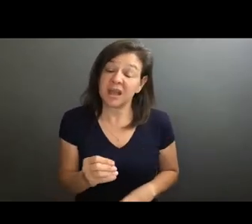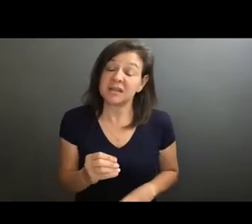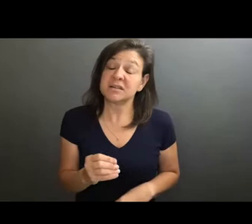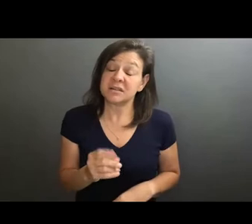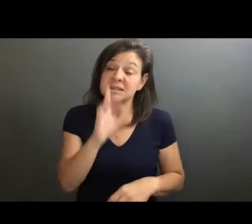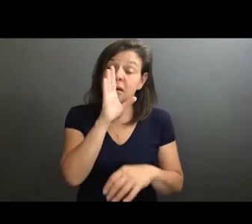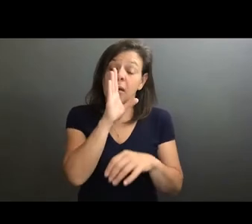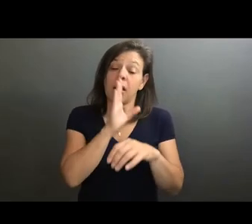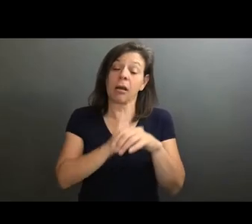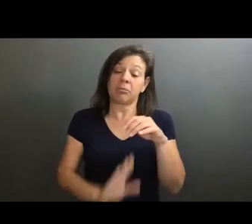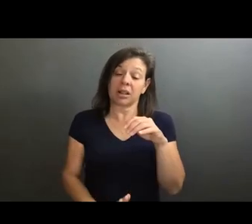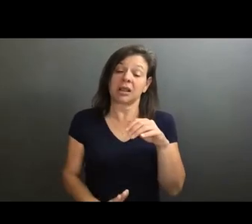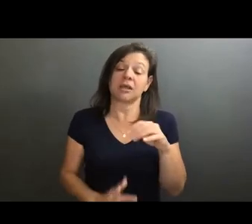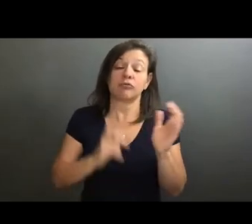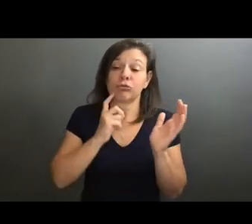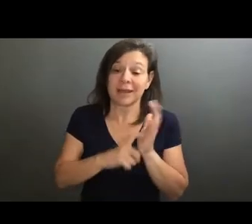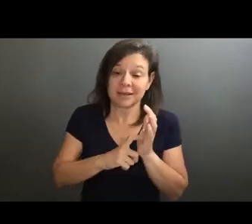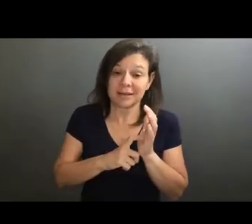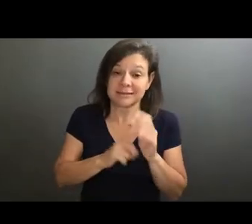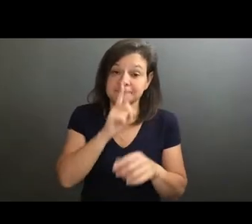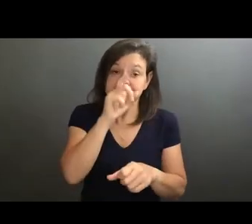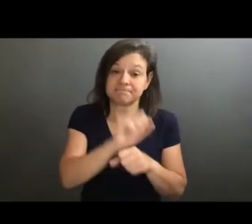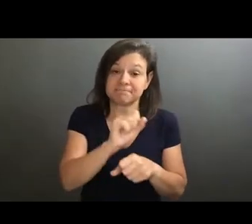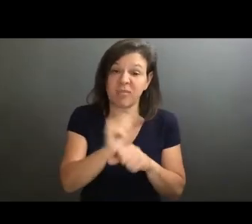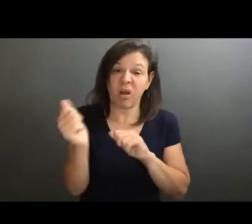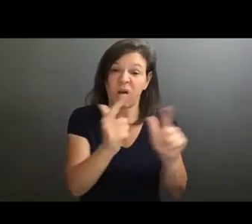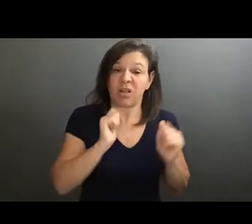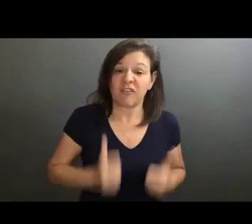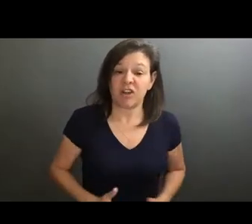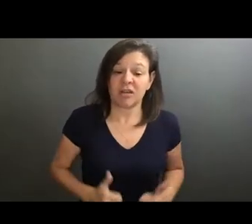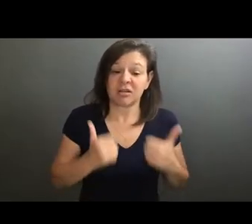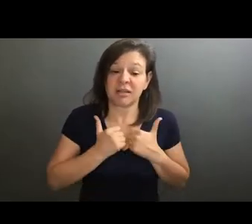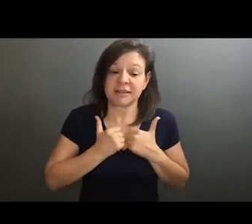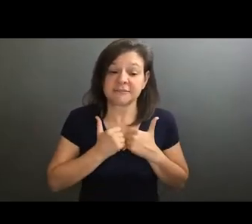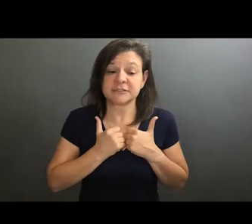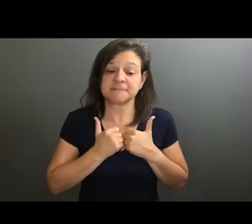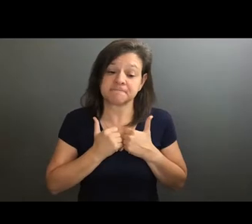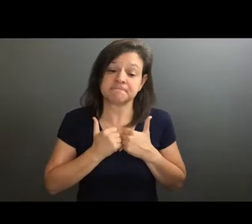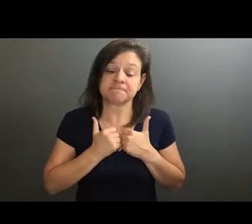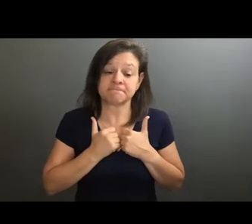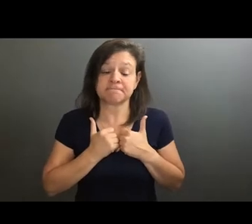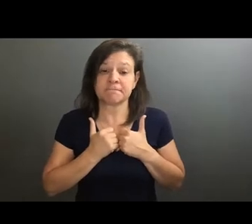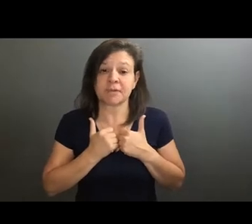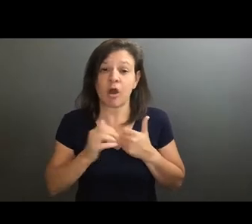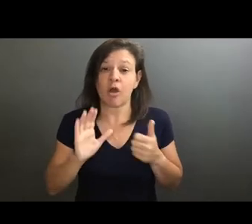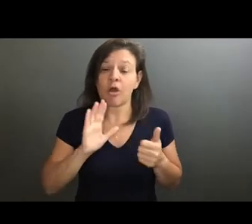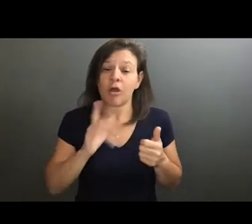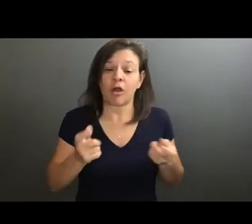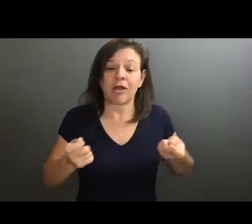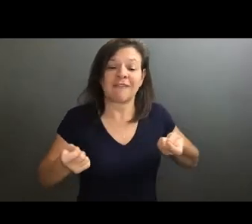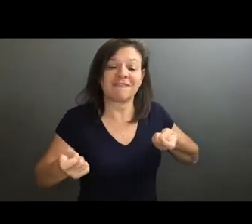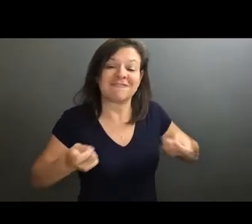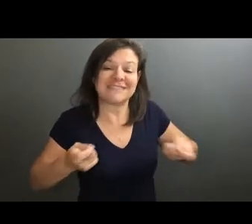humbly recognizing that actually all of our lives are are facilitated